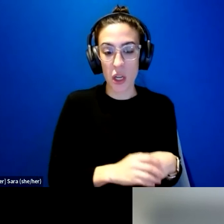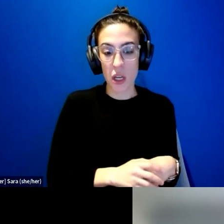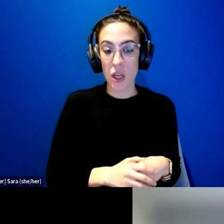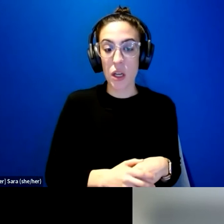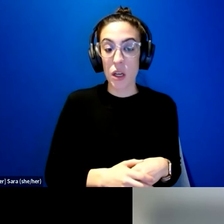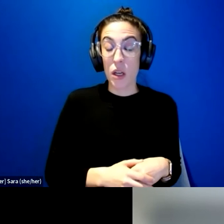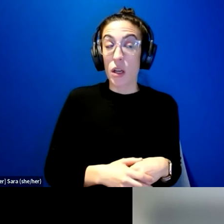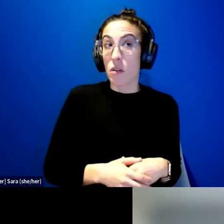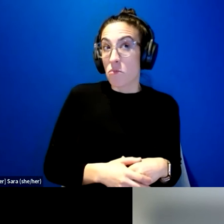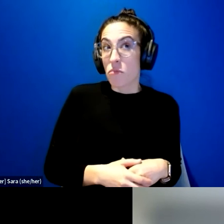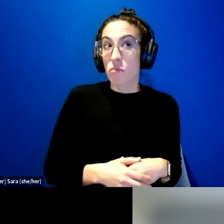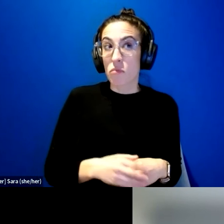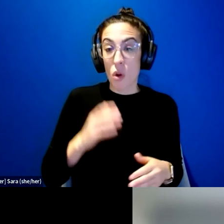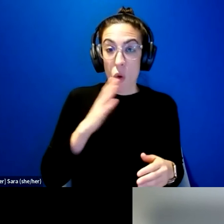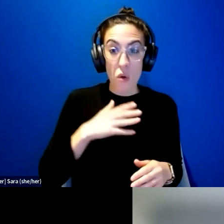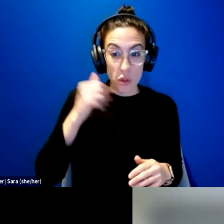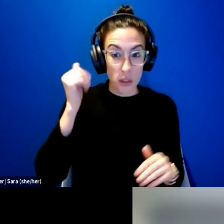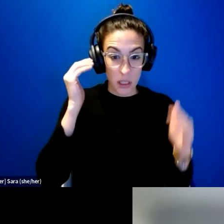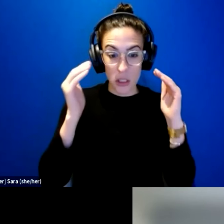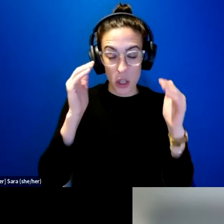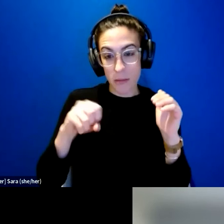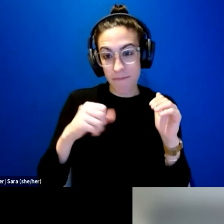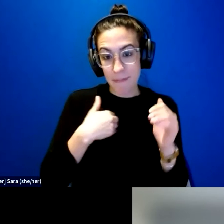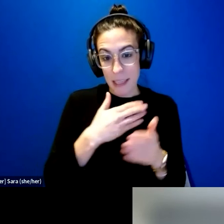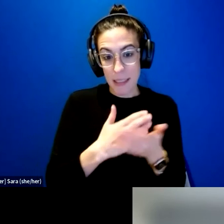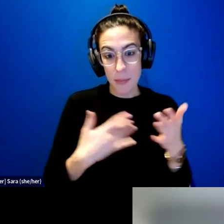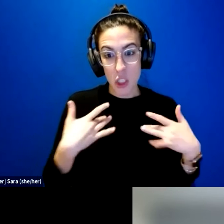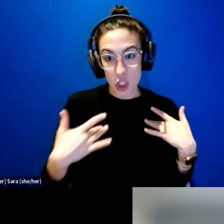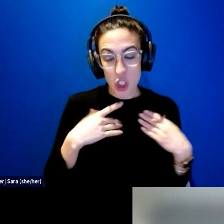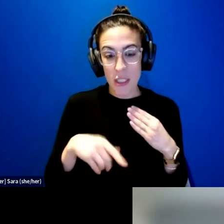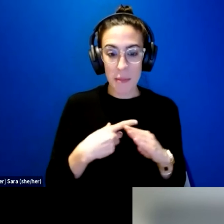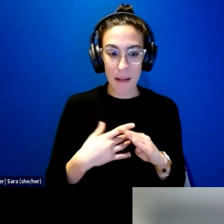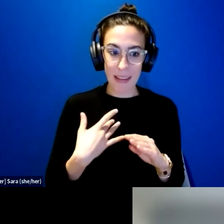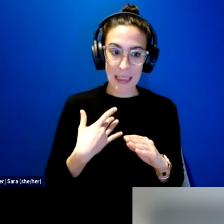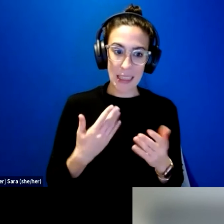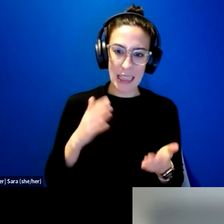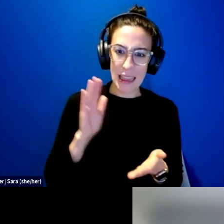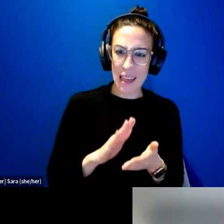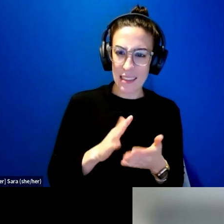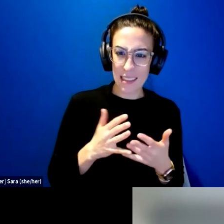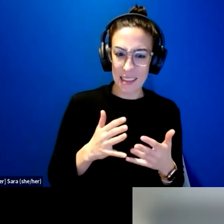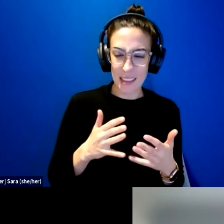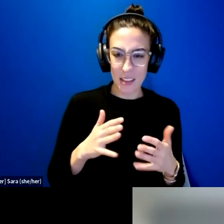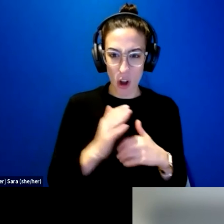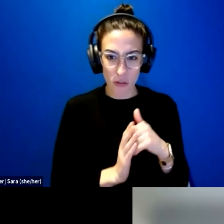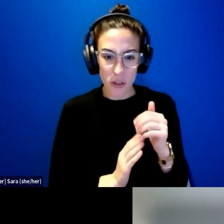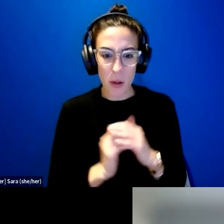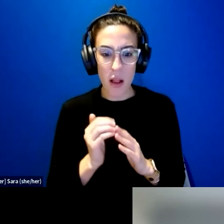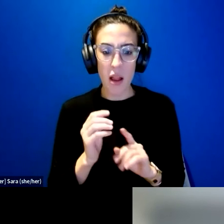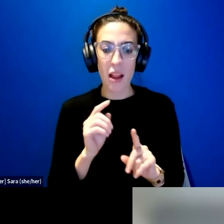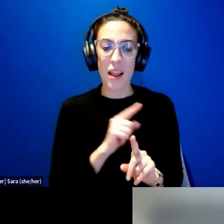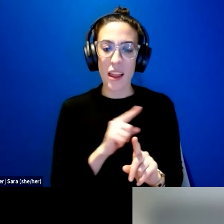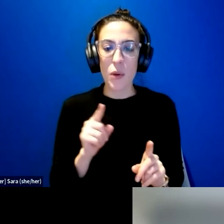older adults, of course, had some concerns about feeling less anxious and less comfortable, they weren't themselves able to provide too many